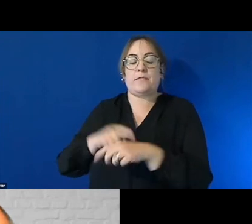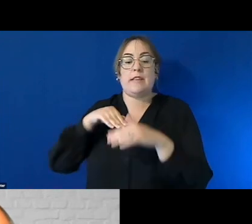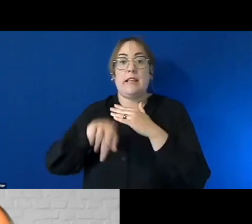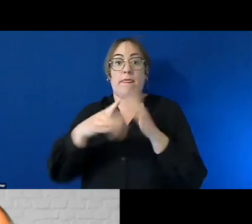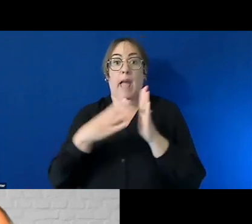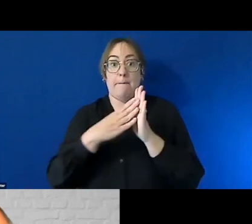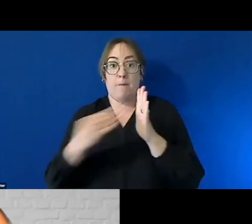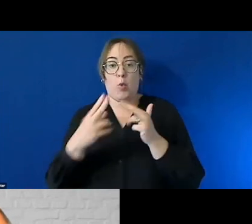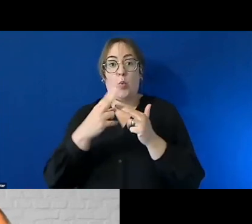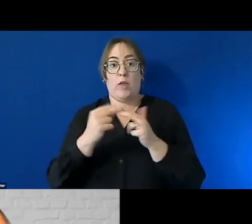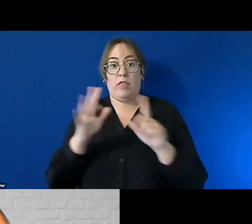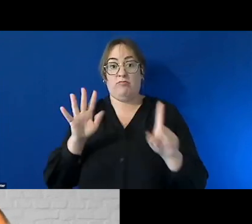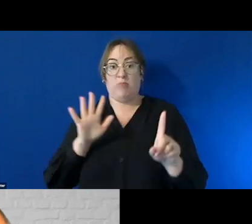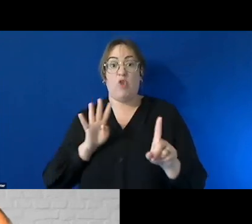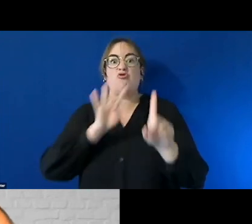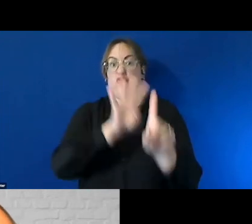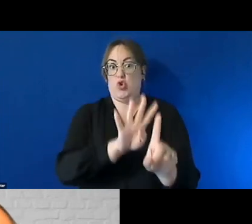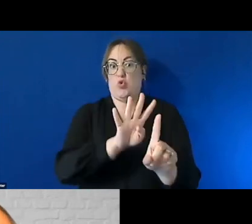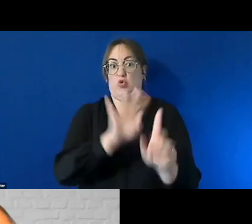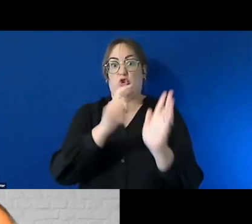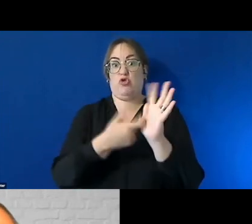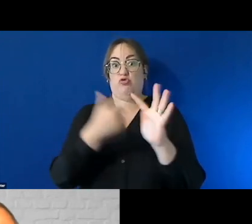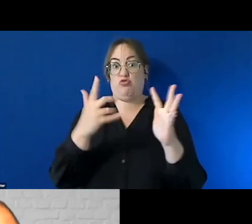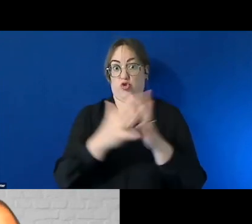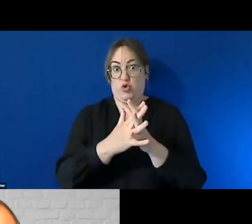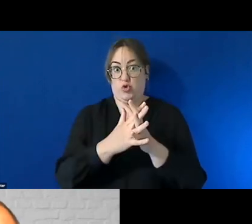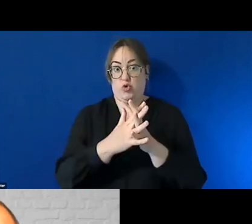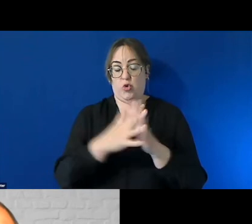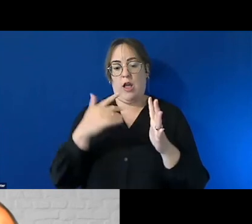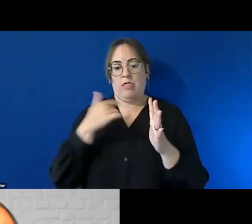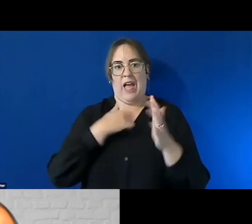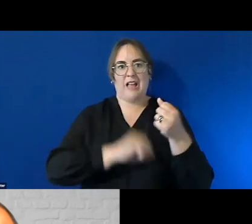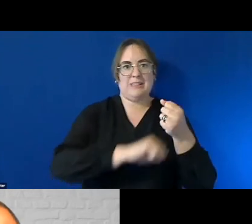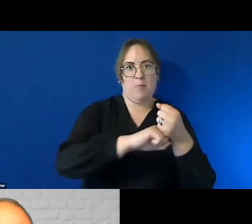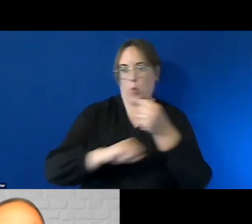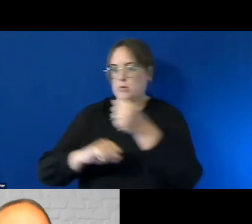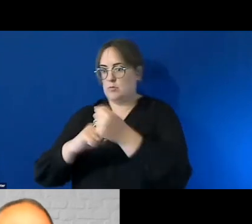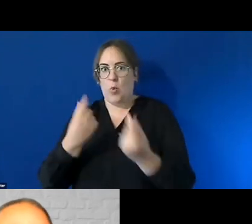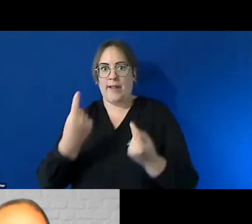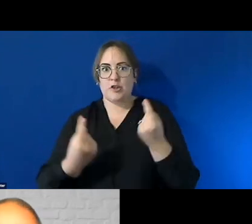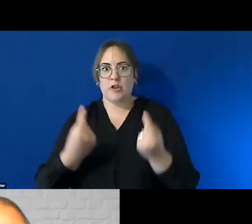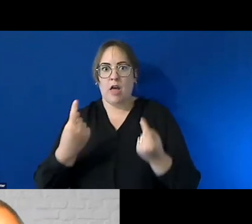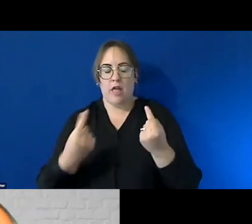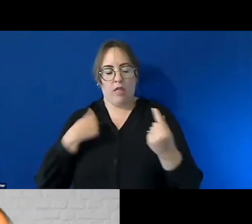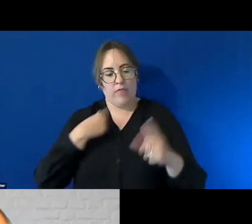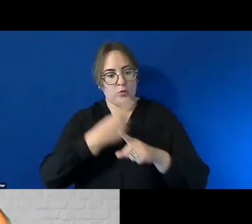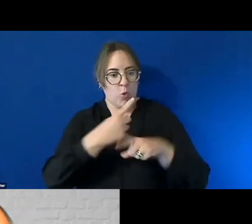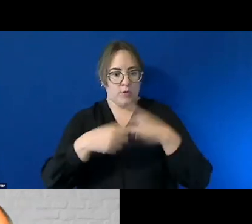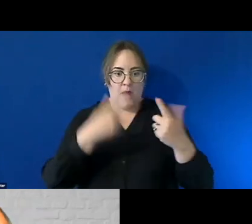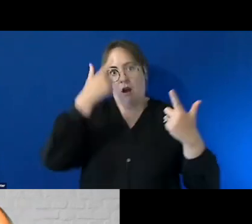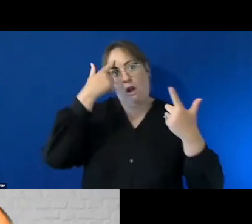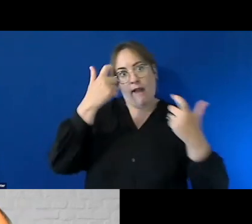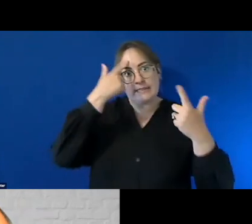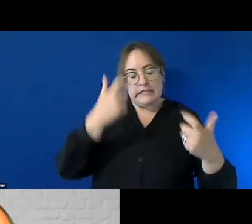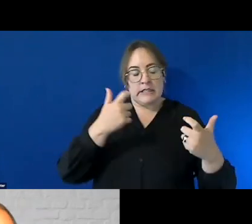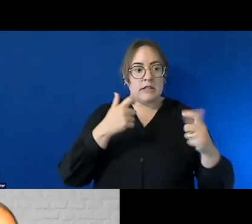crew was that they actually worked off each other also they they discussed ideas they were able